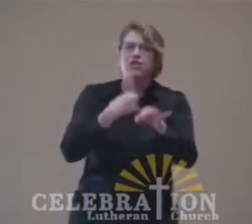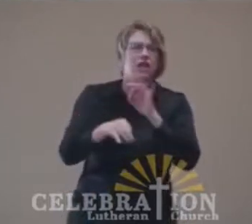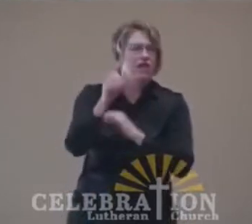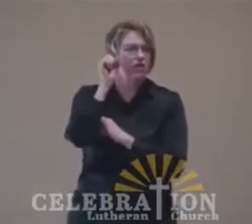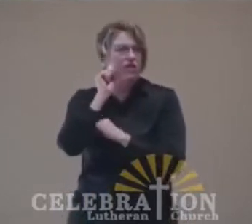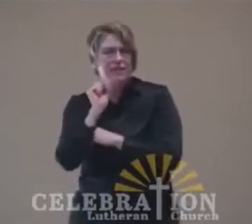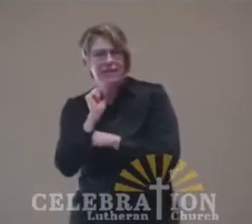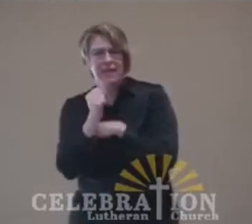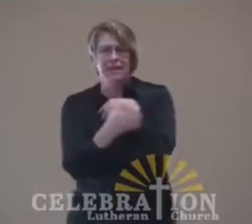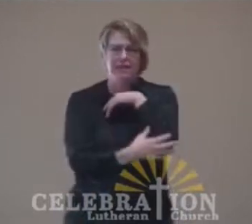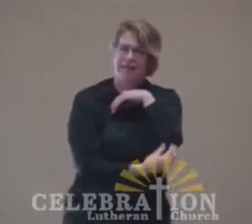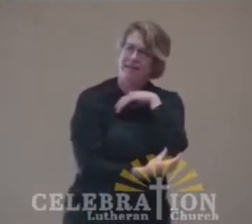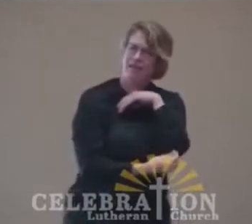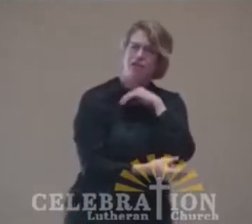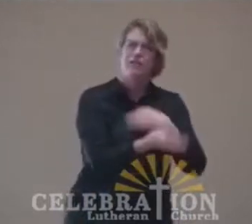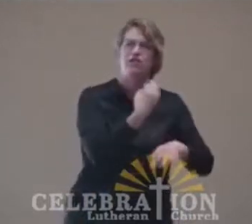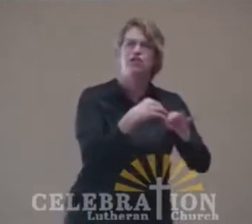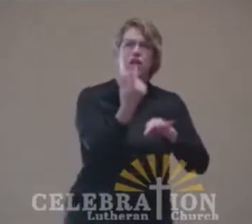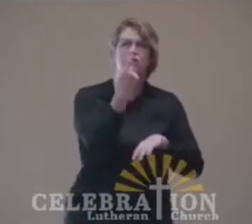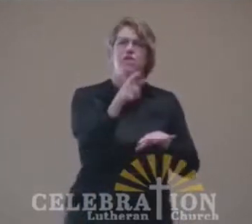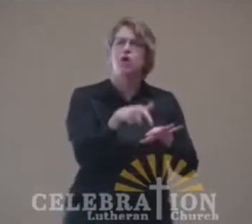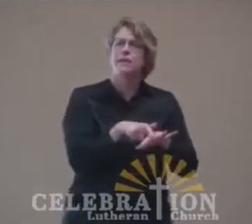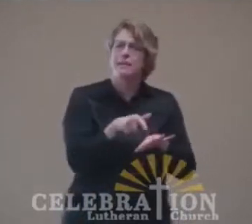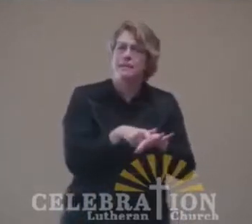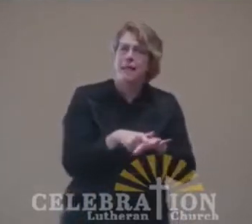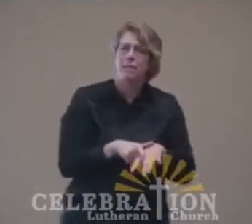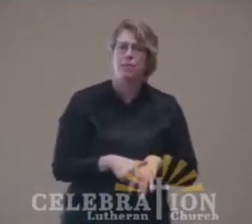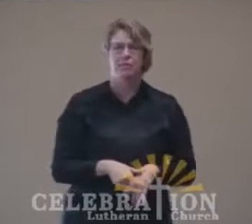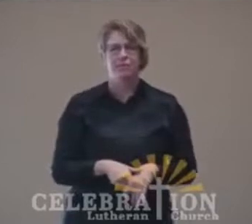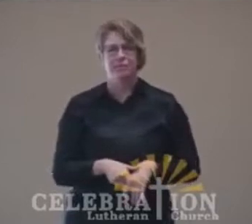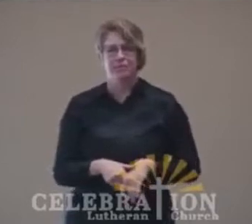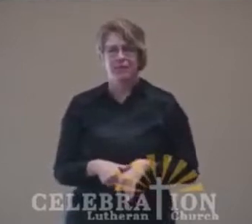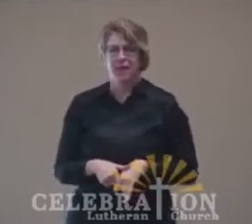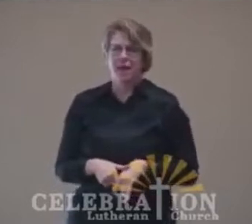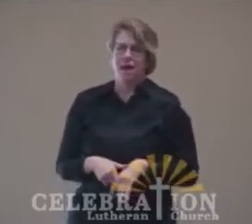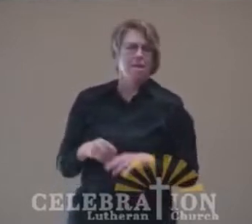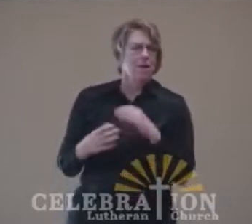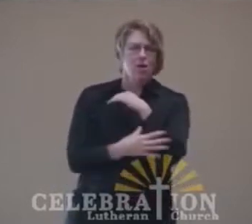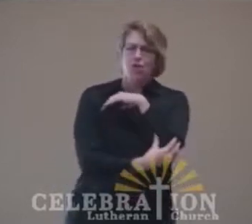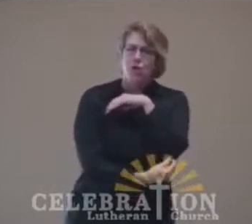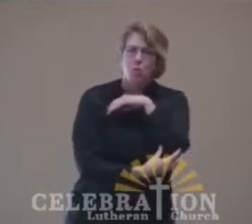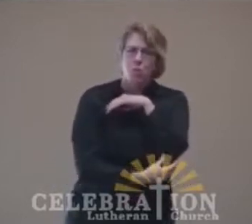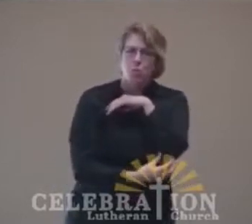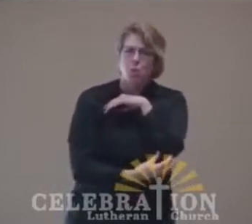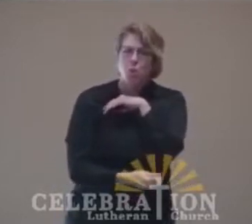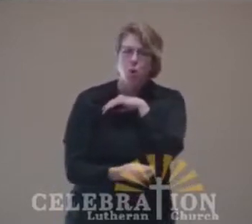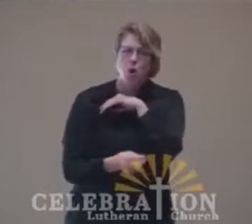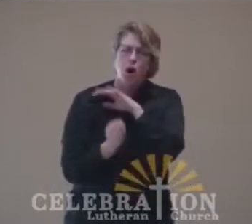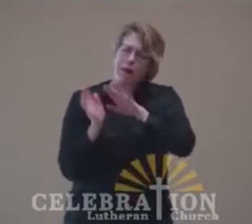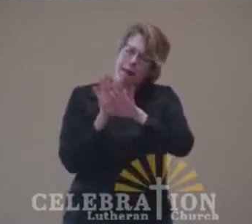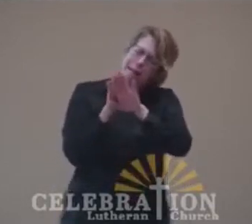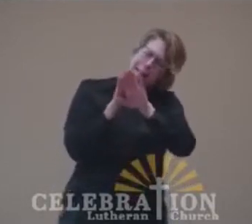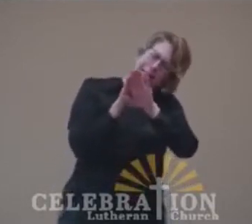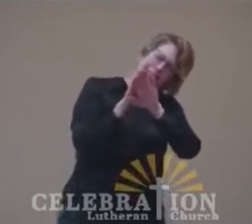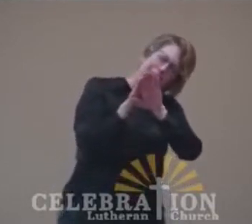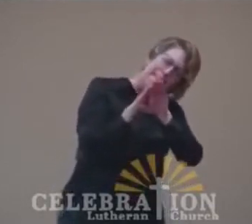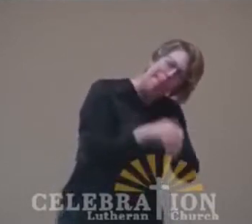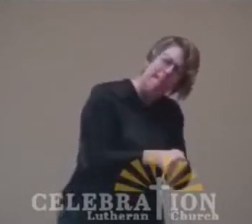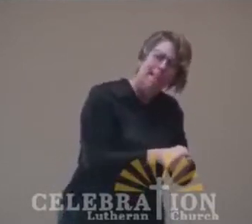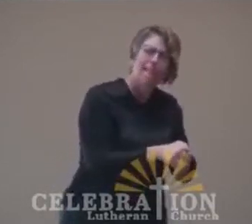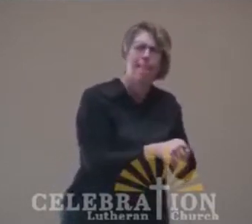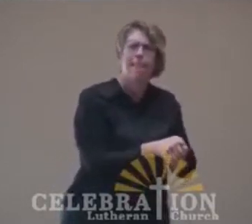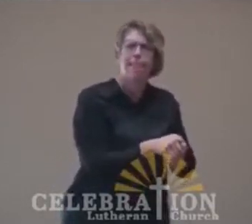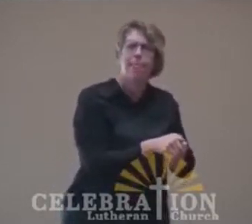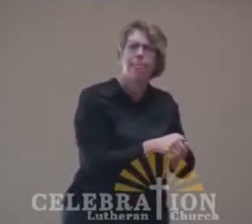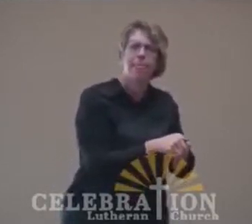needy for a pair of sandals. They who trample the head of the poor into the dust of the earth and push the afflicted out of the